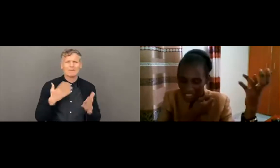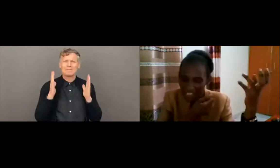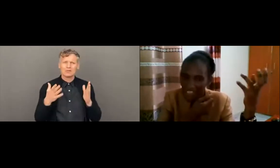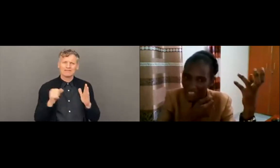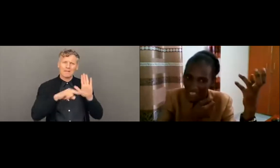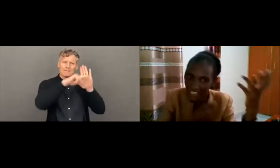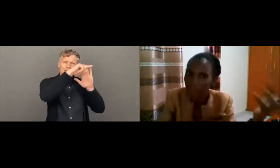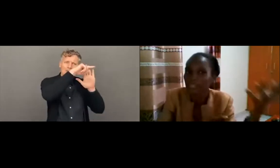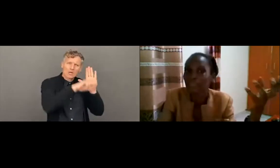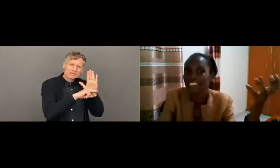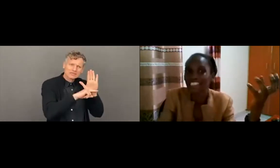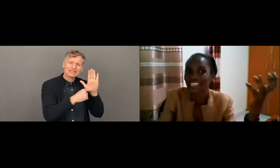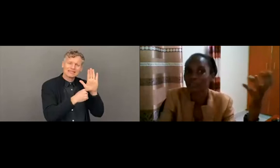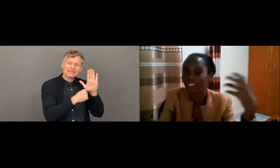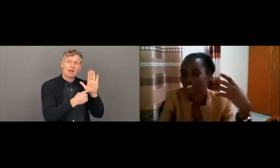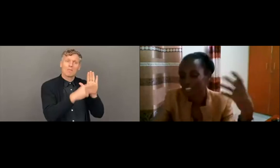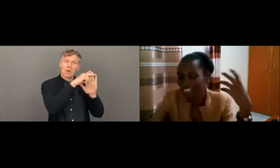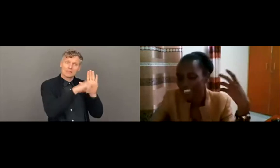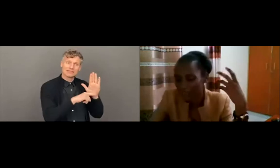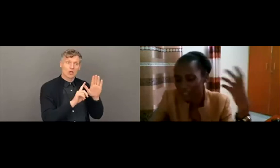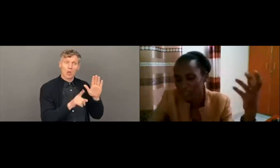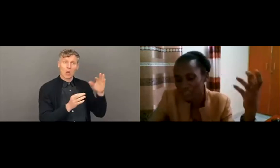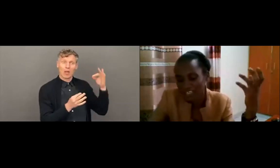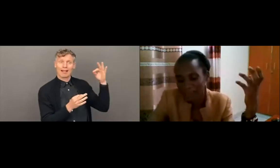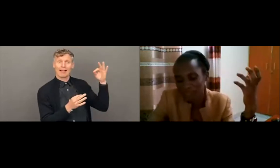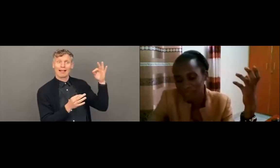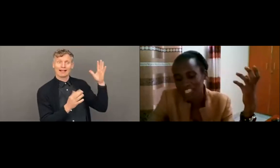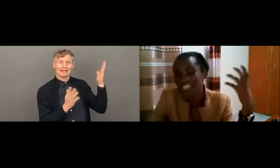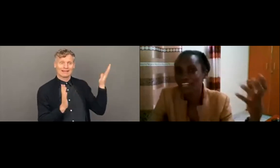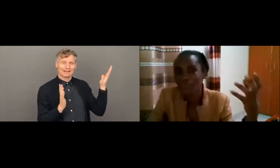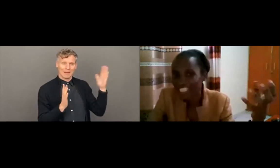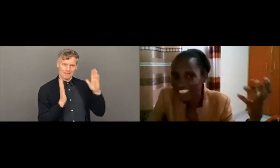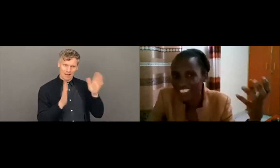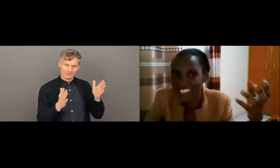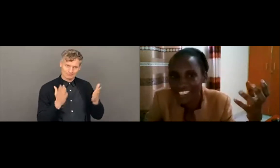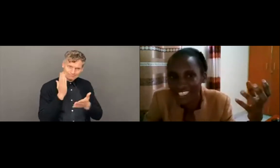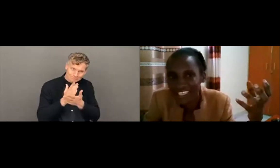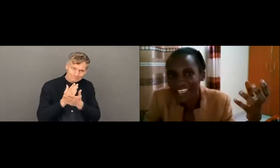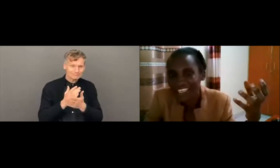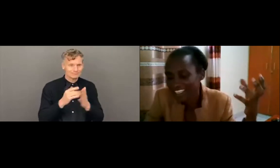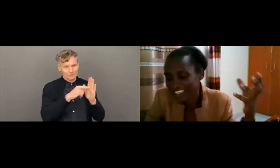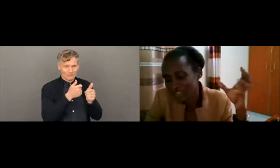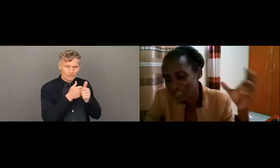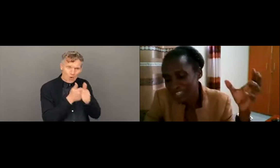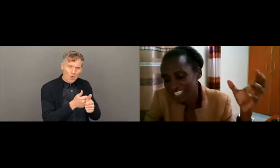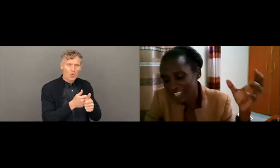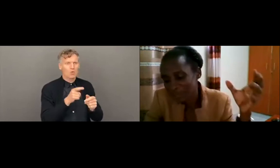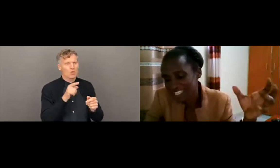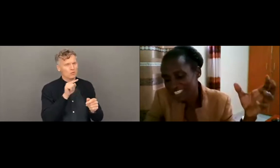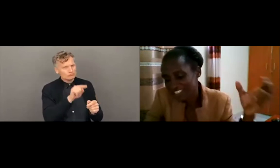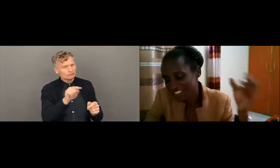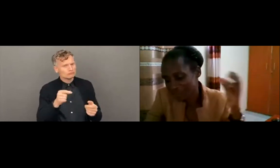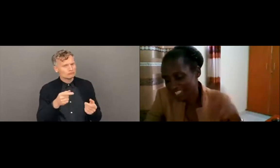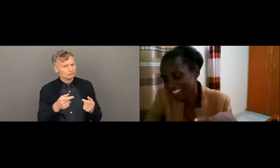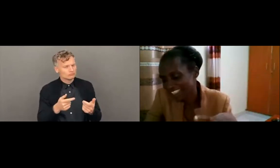you are, uh, implementing them. It's only about, um, integrating the issues within the